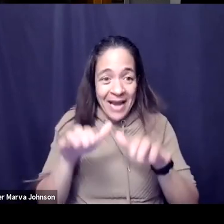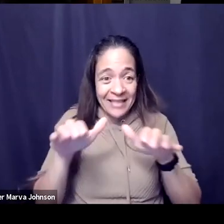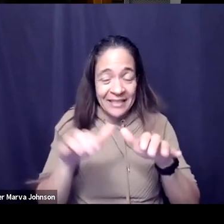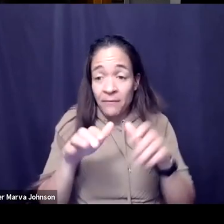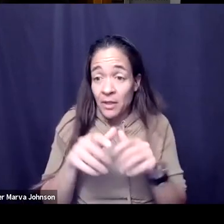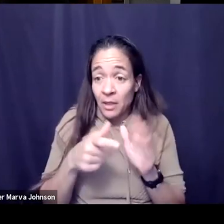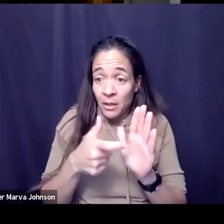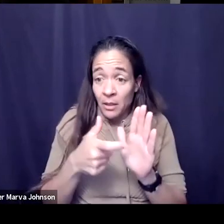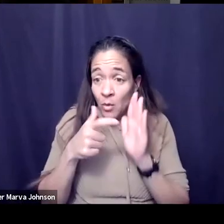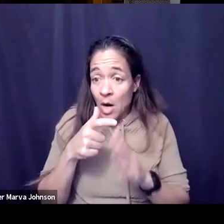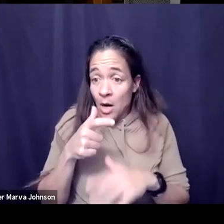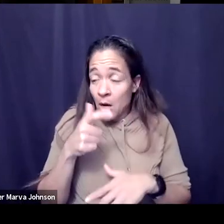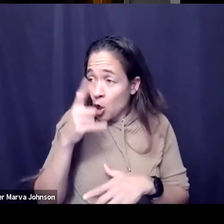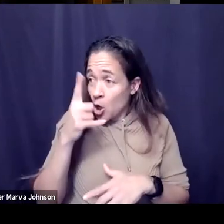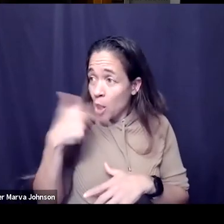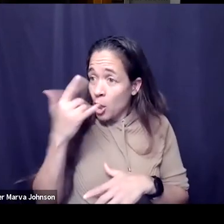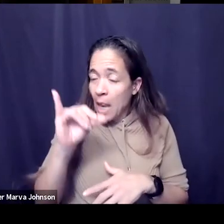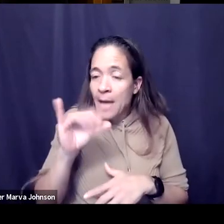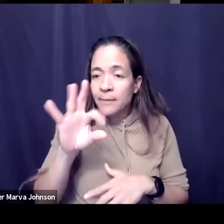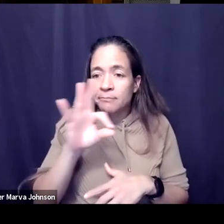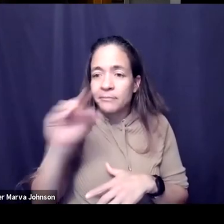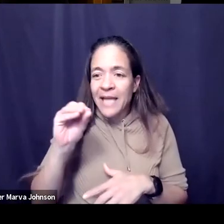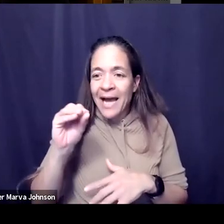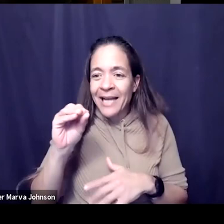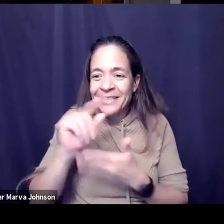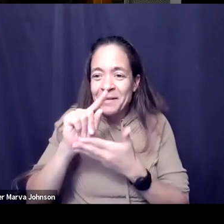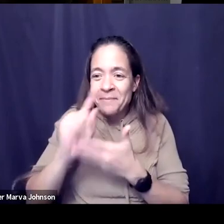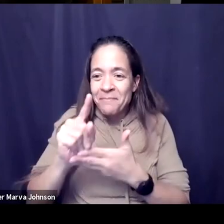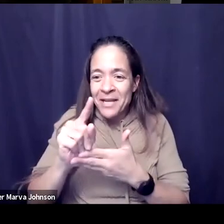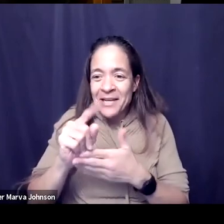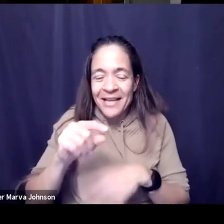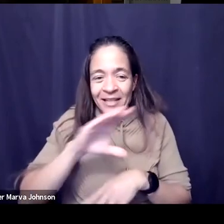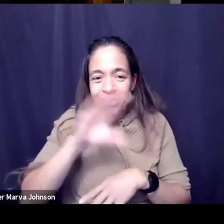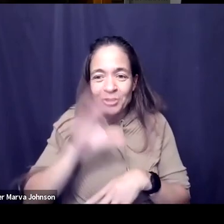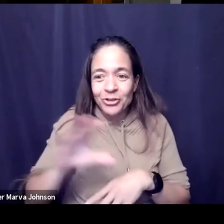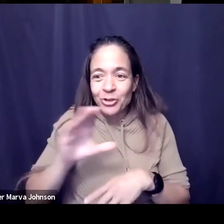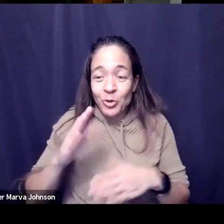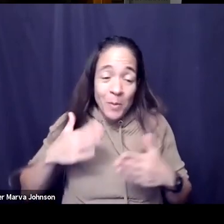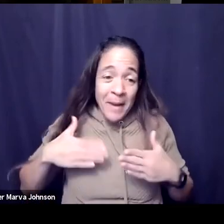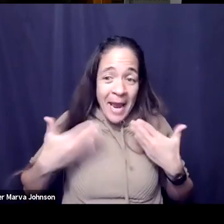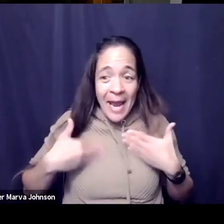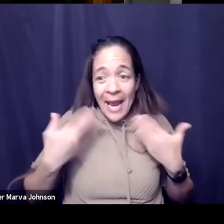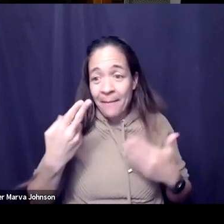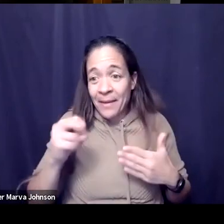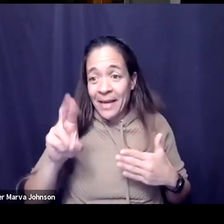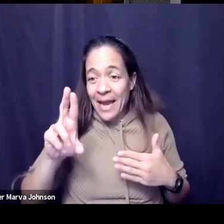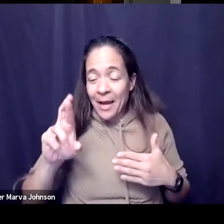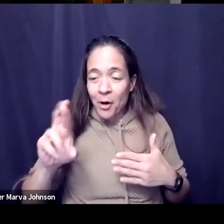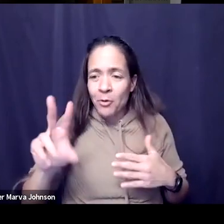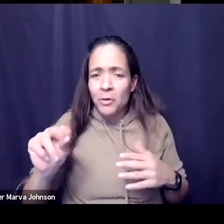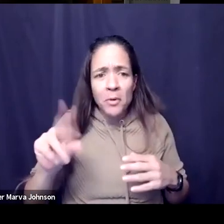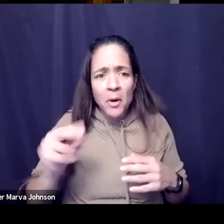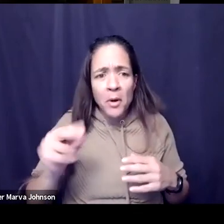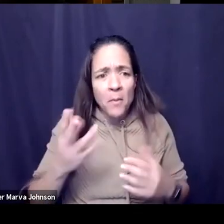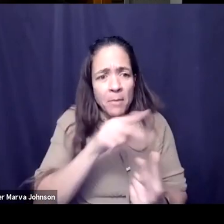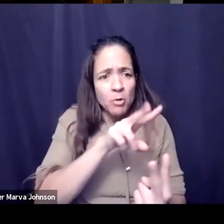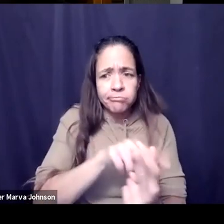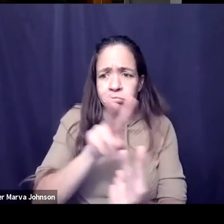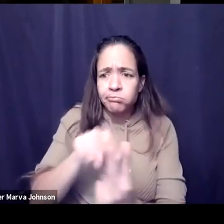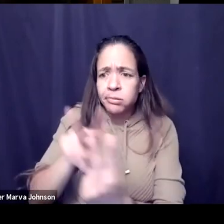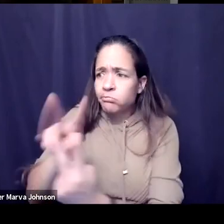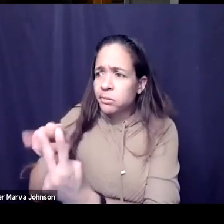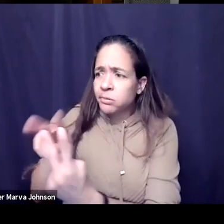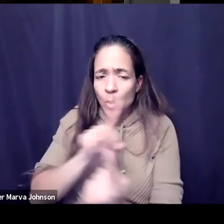like a you know 90 minute zoom happy hour it could be something that is you know whether folks are being paired up to have one-on-one